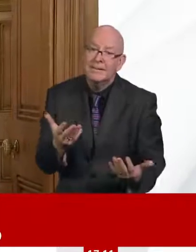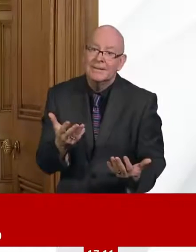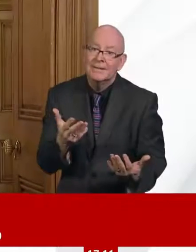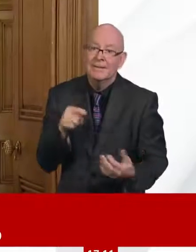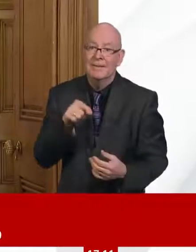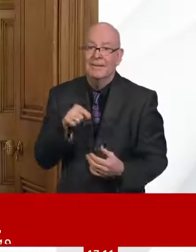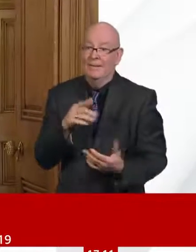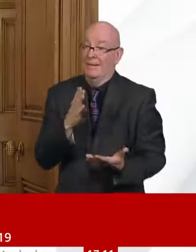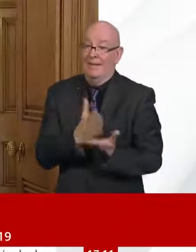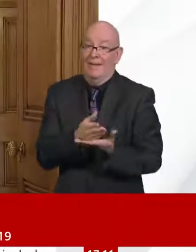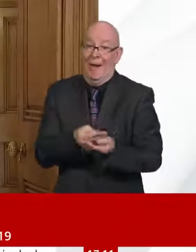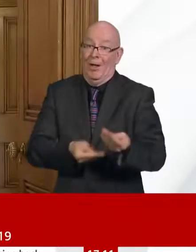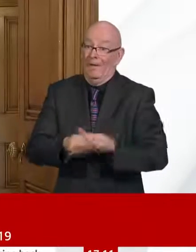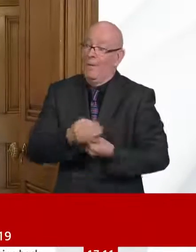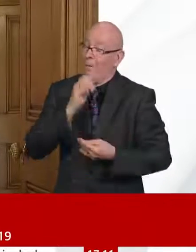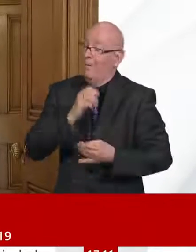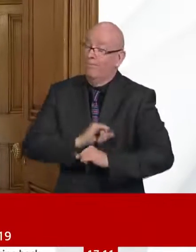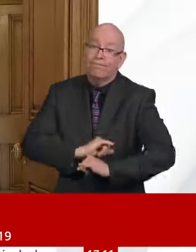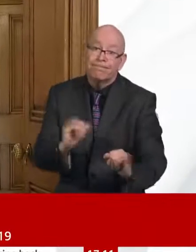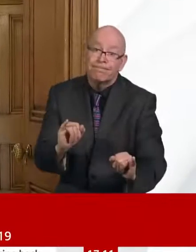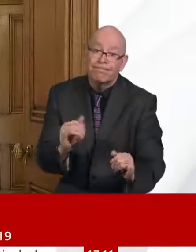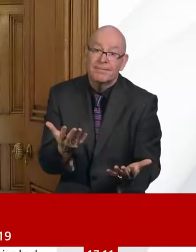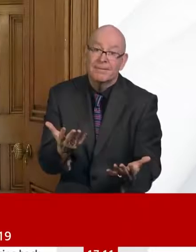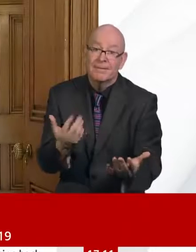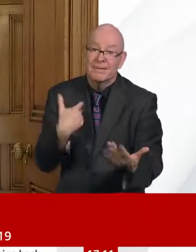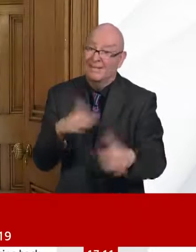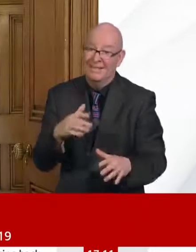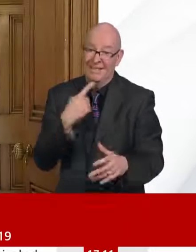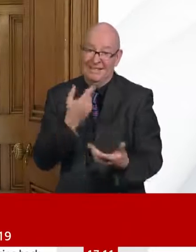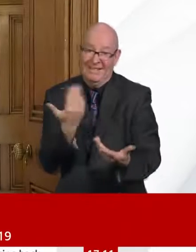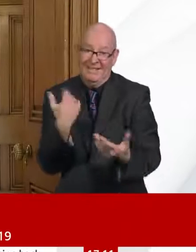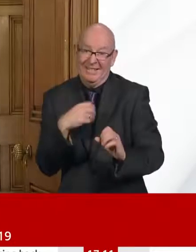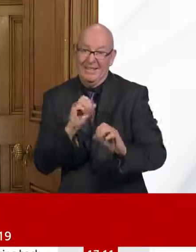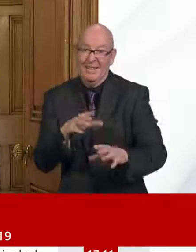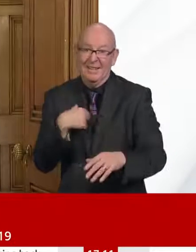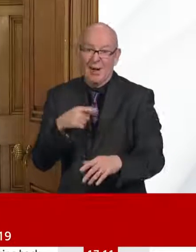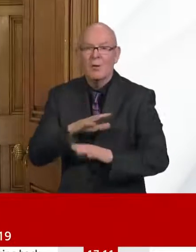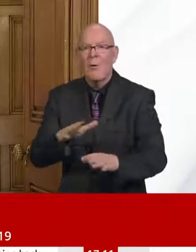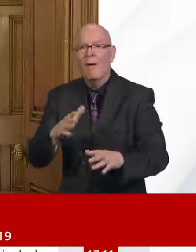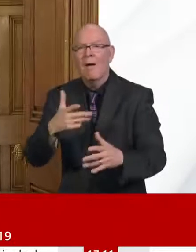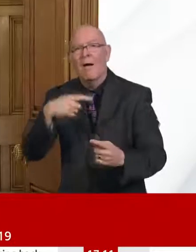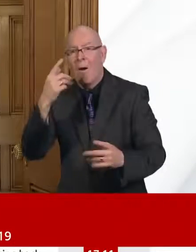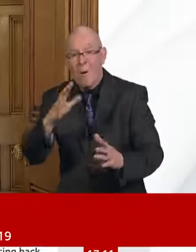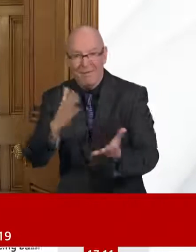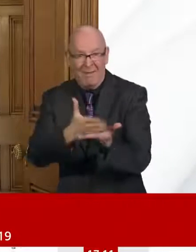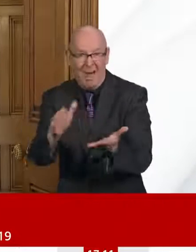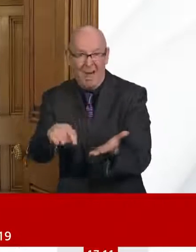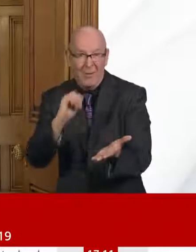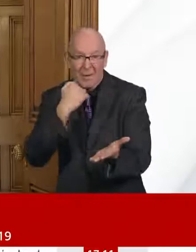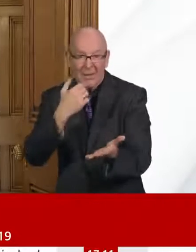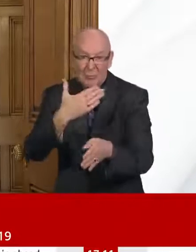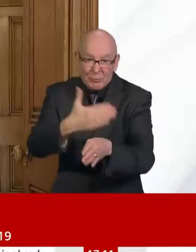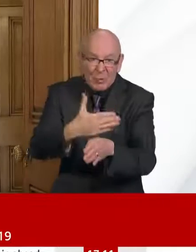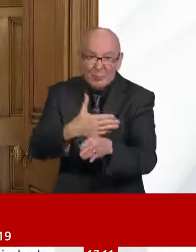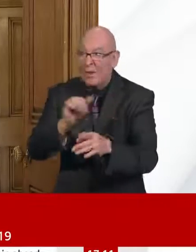scheme we've put in place, aims to do exactly that, ensure that fewer people are unemployed, but remain attached to their company through the